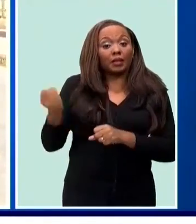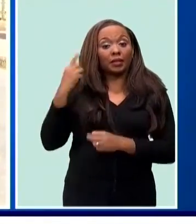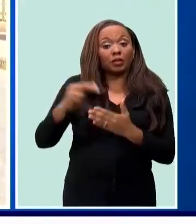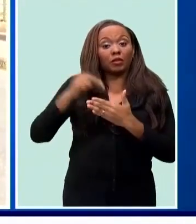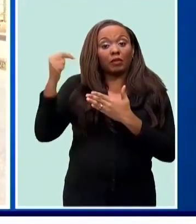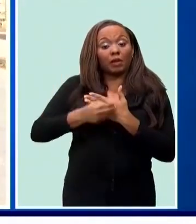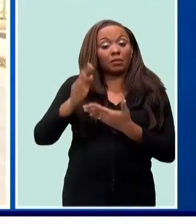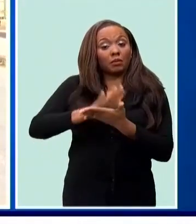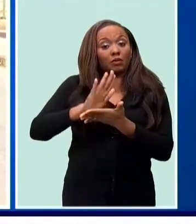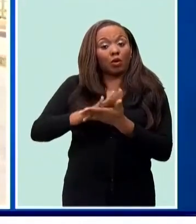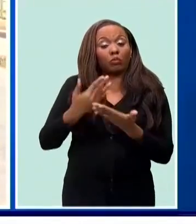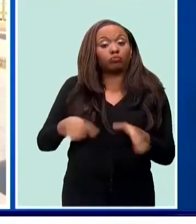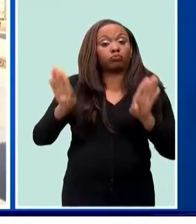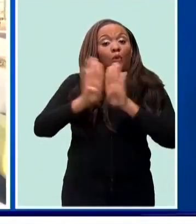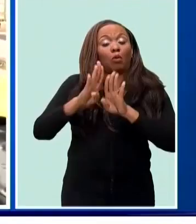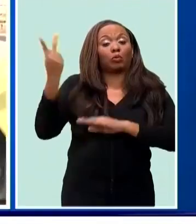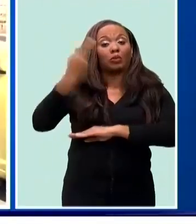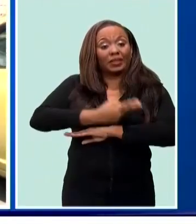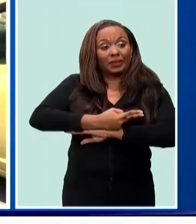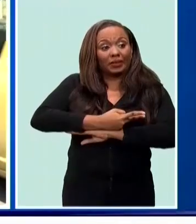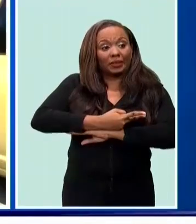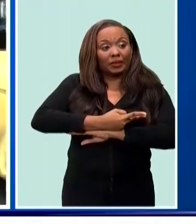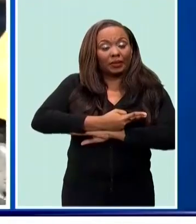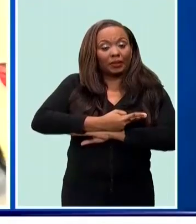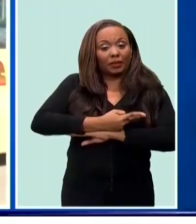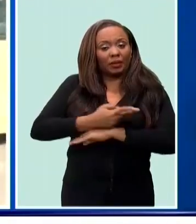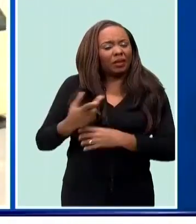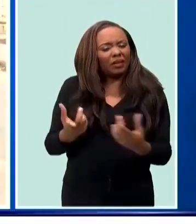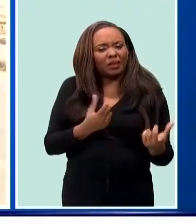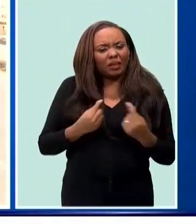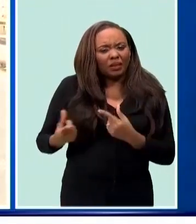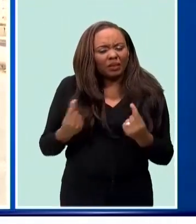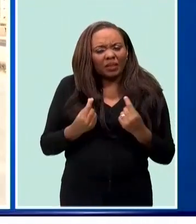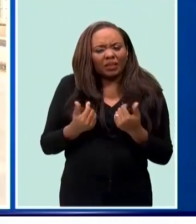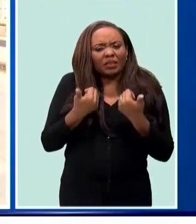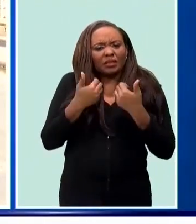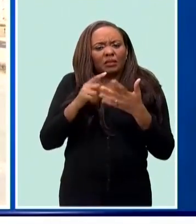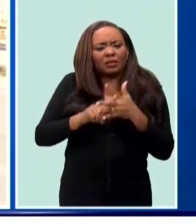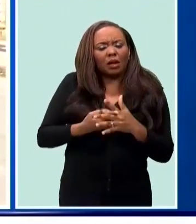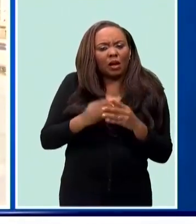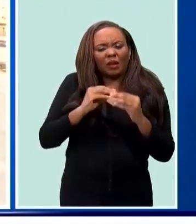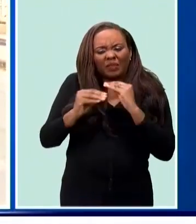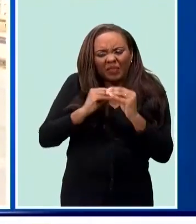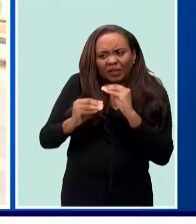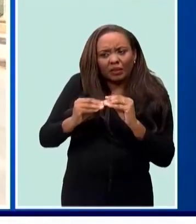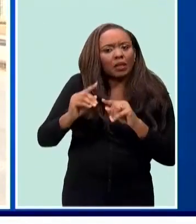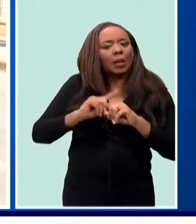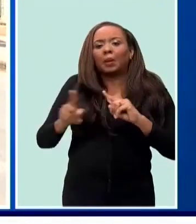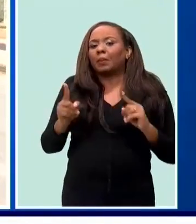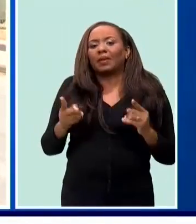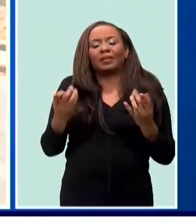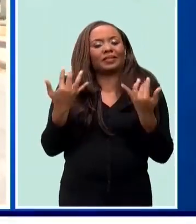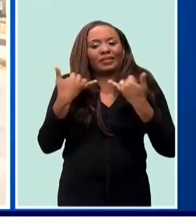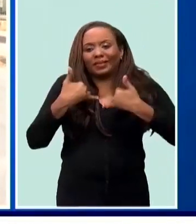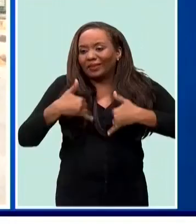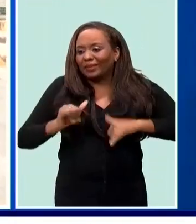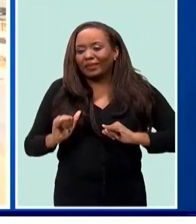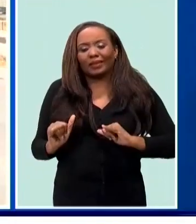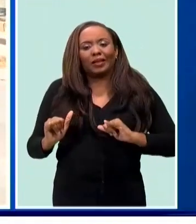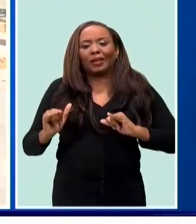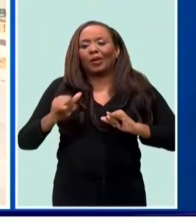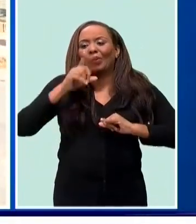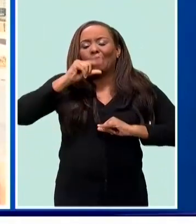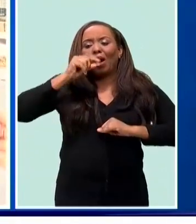And what they did was they started to mend it, but it hasn't been completed. They're still the pigeons. They're still the dropping.